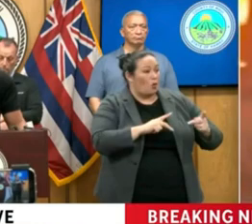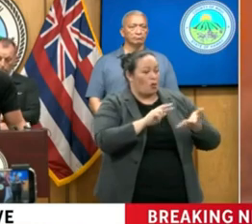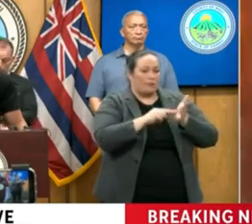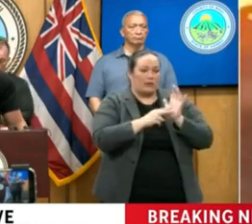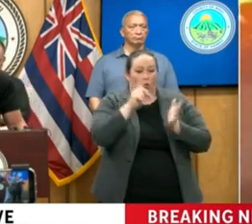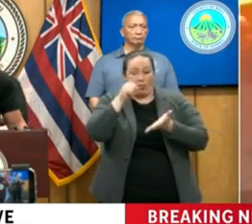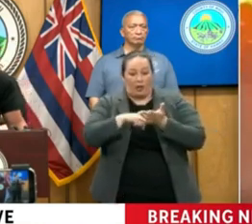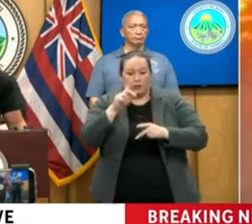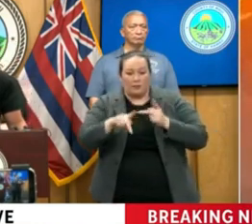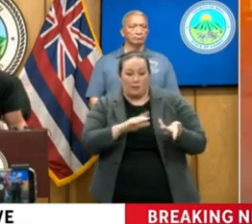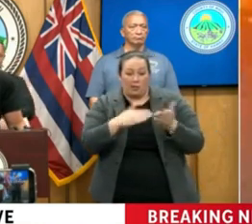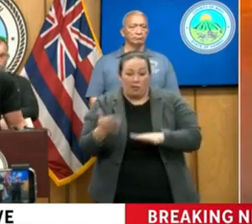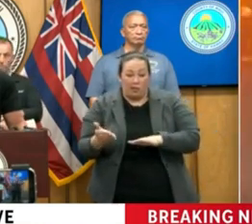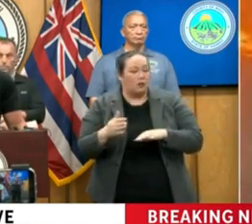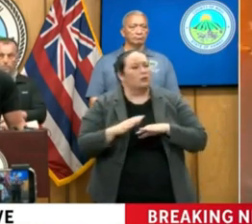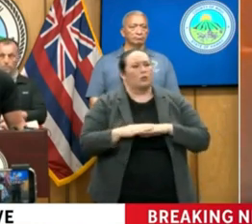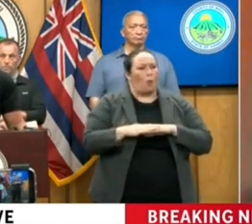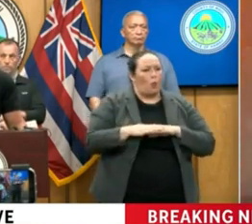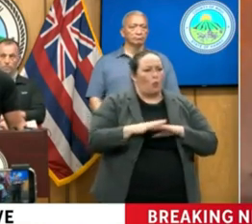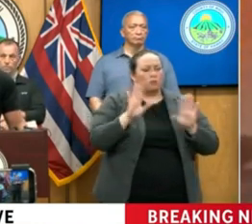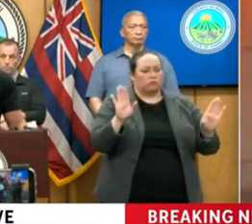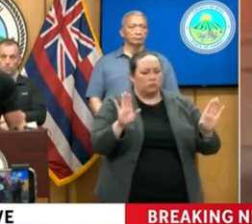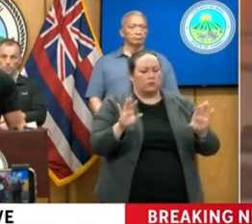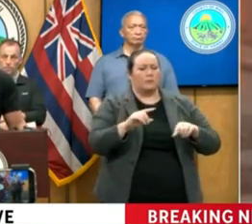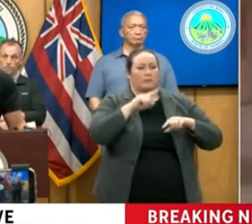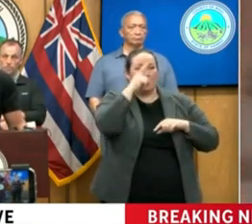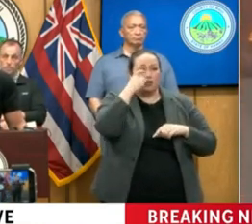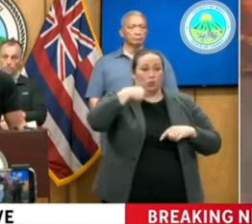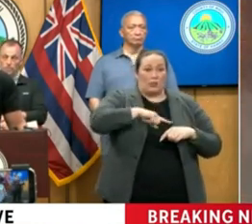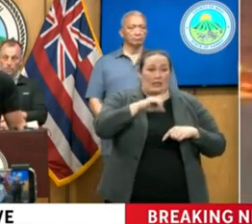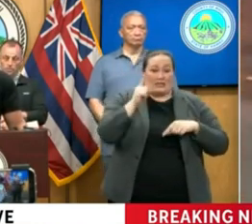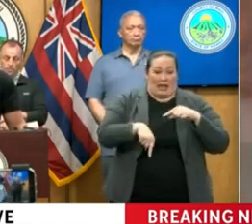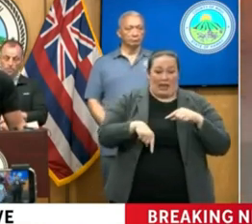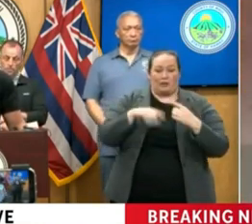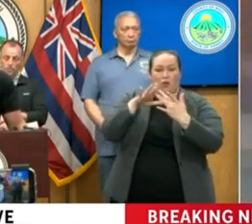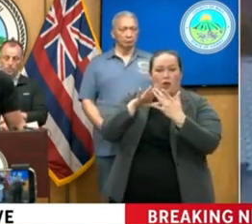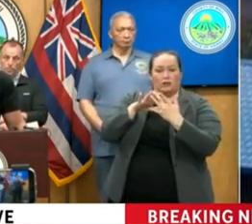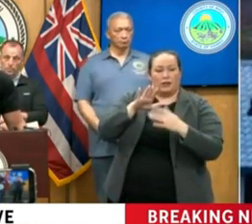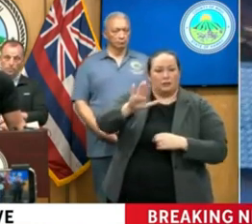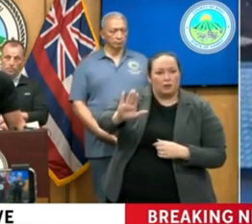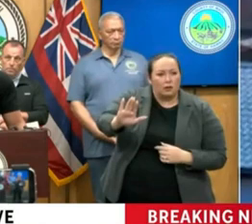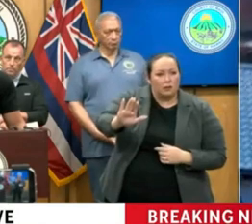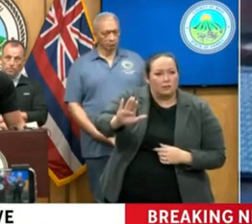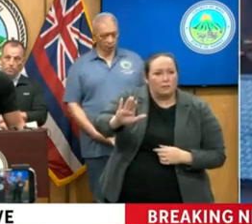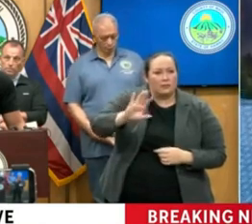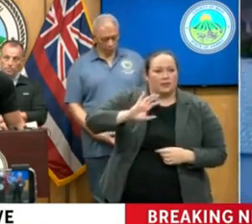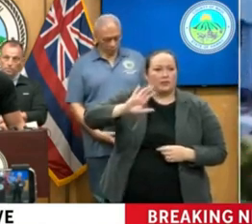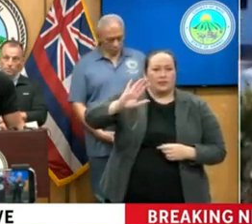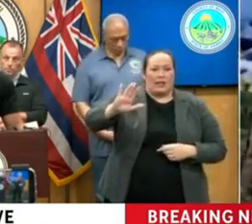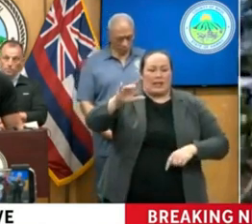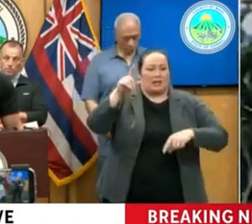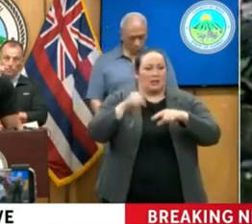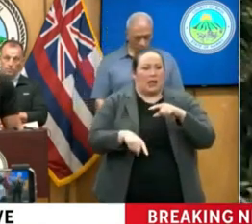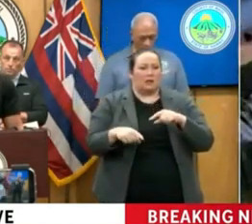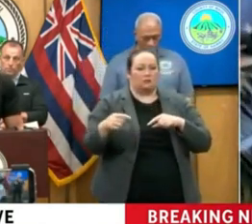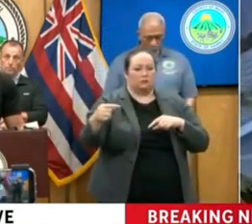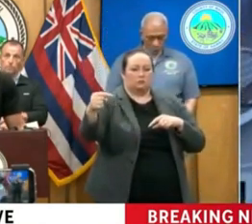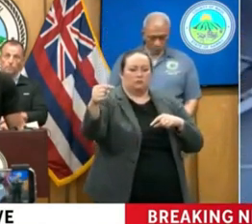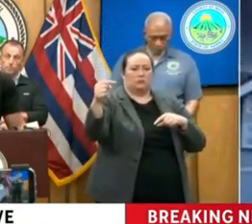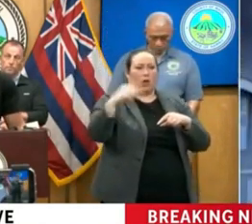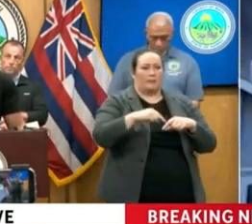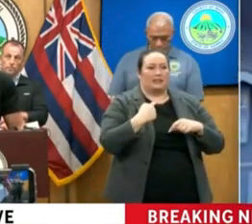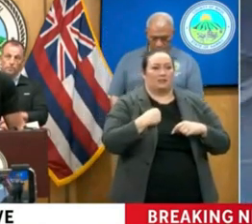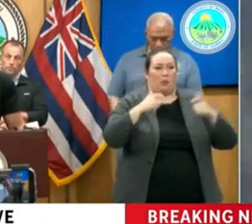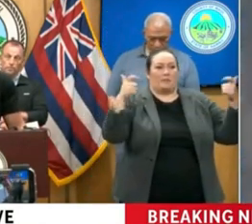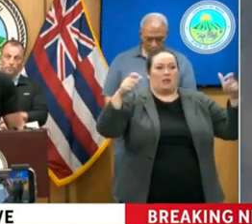But because we can't contact them and because they can't necessarily come into the greater valley